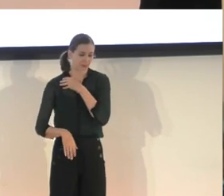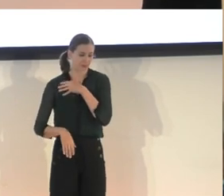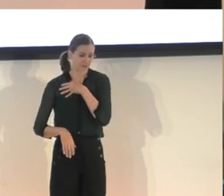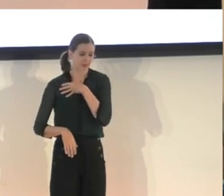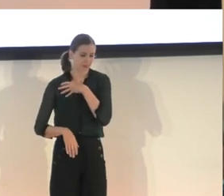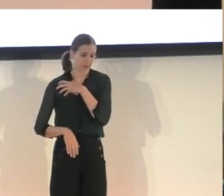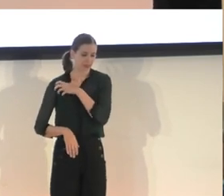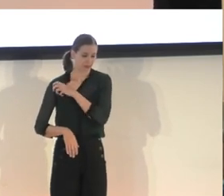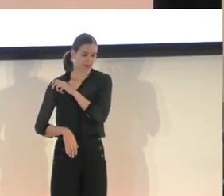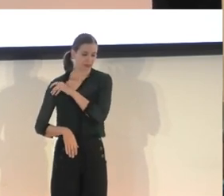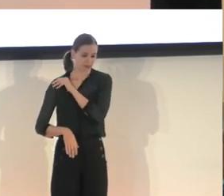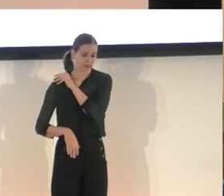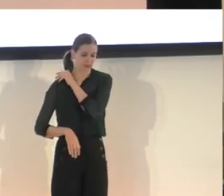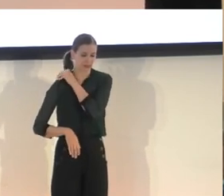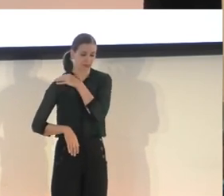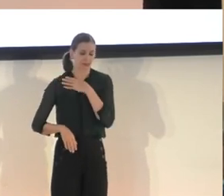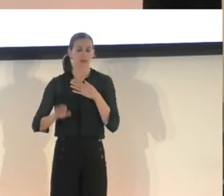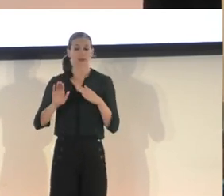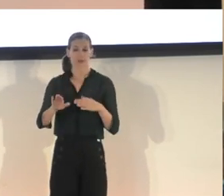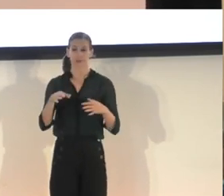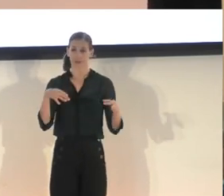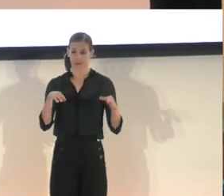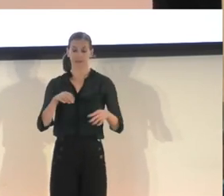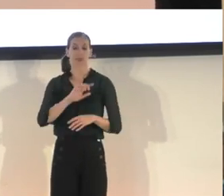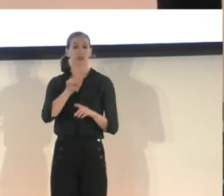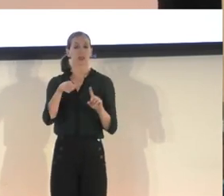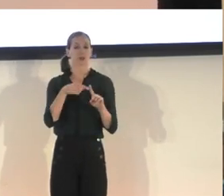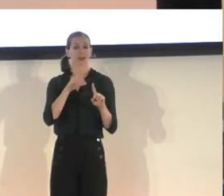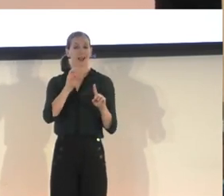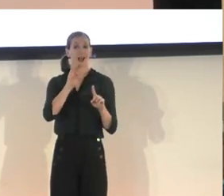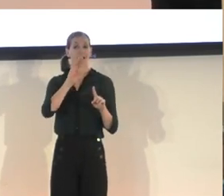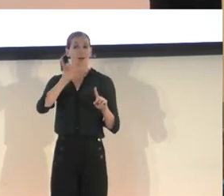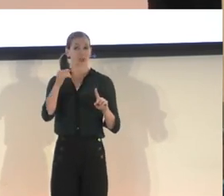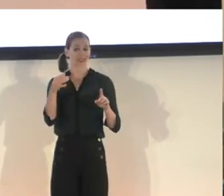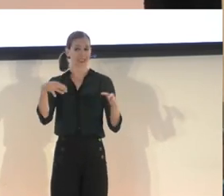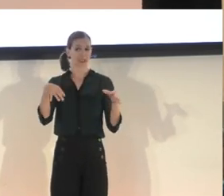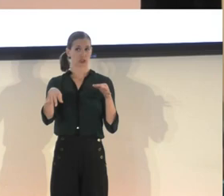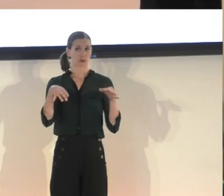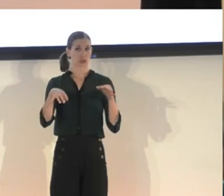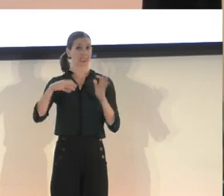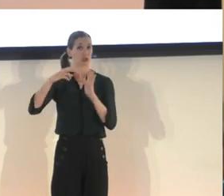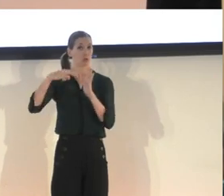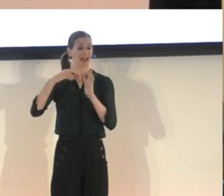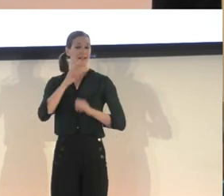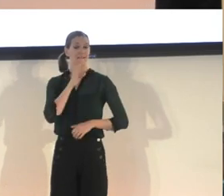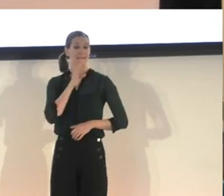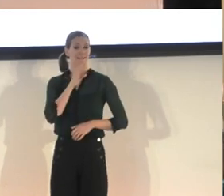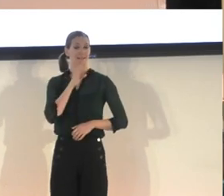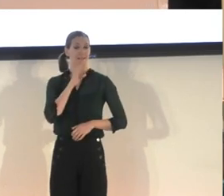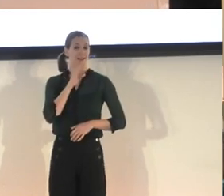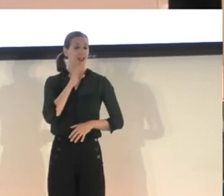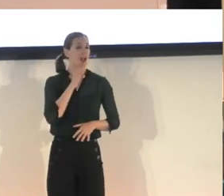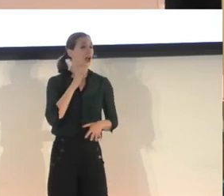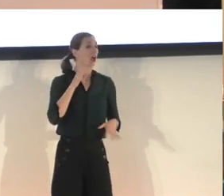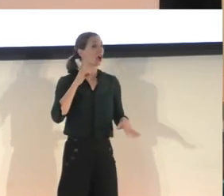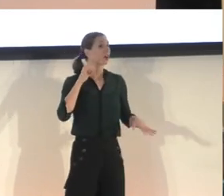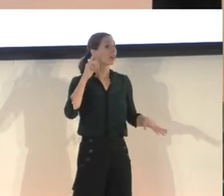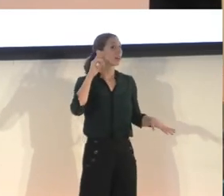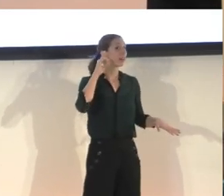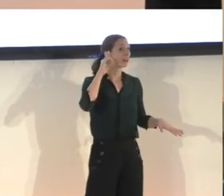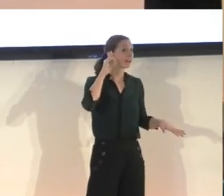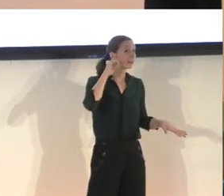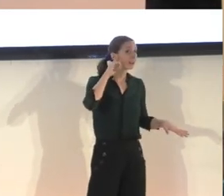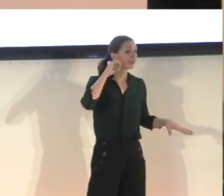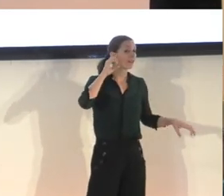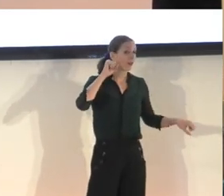So when we do that, when an object description is read out loud, we lower the volume of everything else. In this game, there are